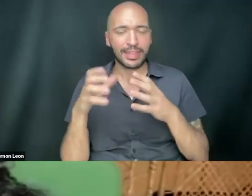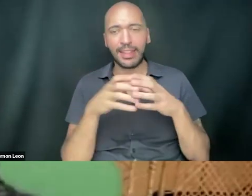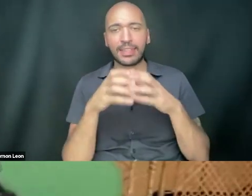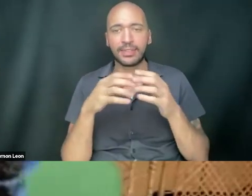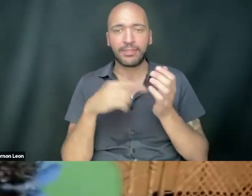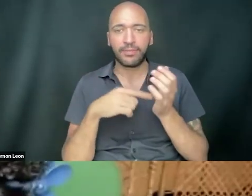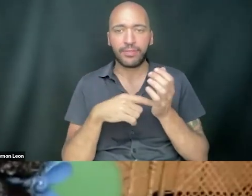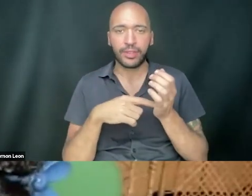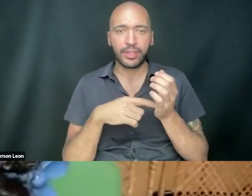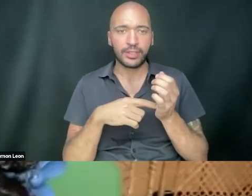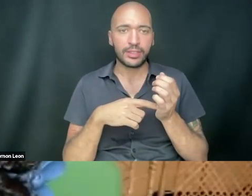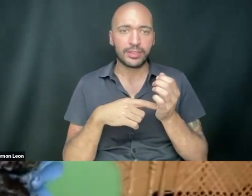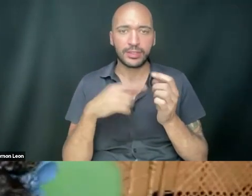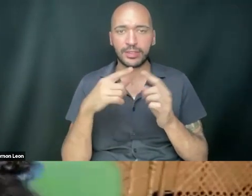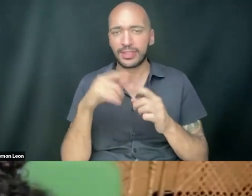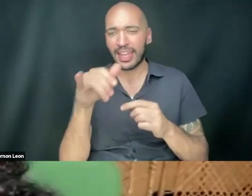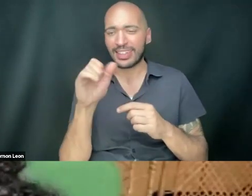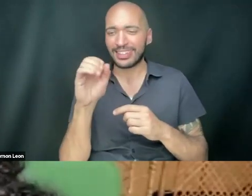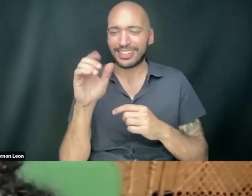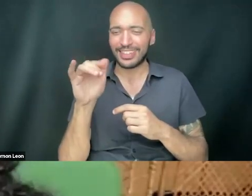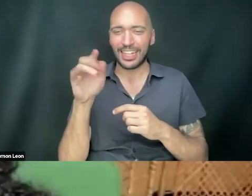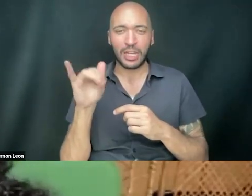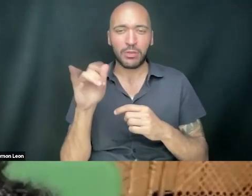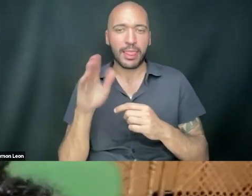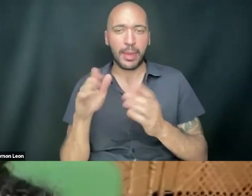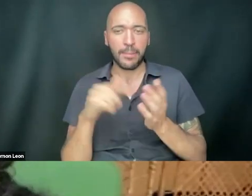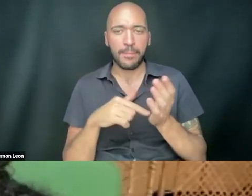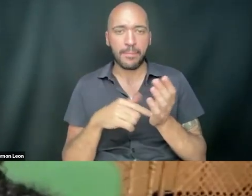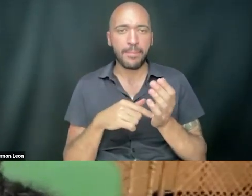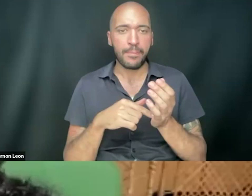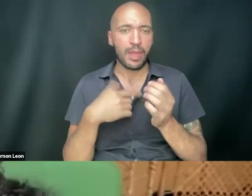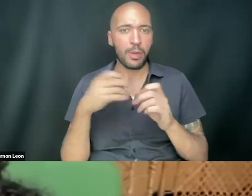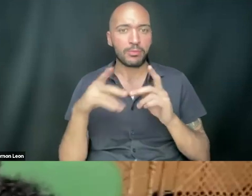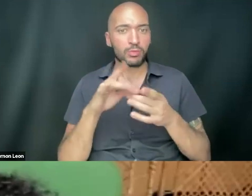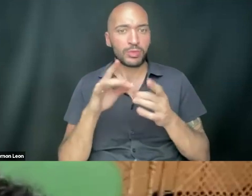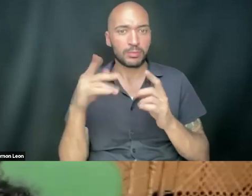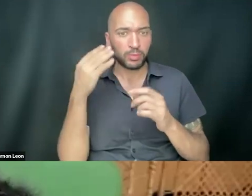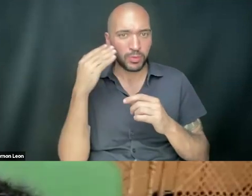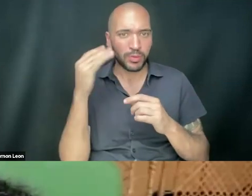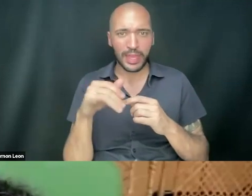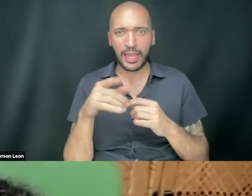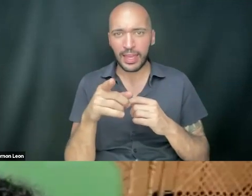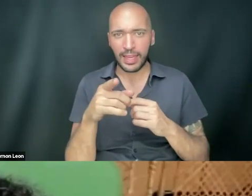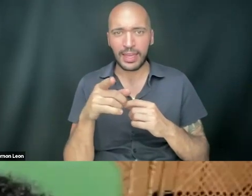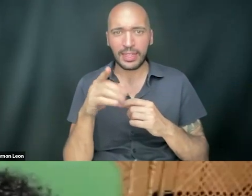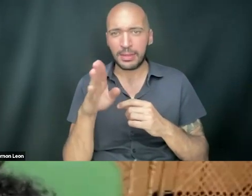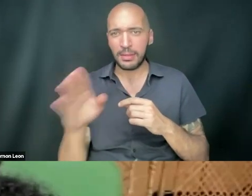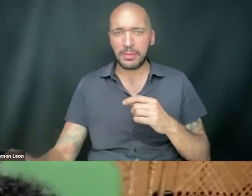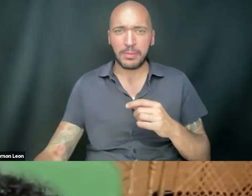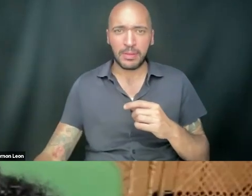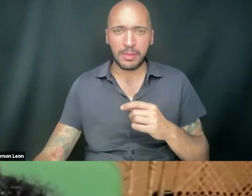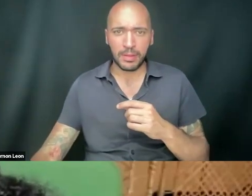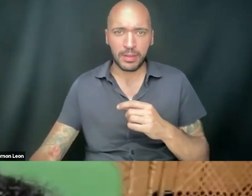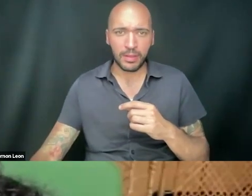the Dash of Solidarity Lab. But I want to say and I want people to know that Beefy really did shoulder so